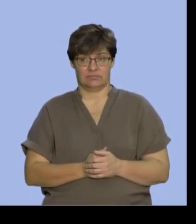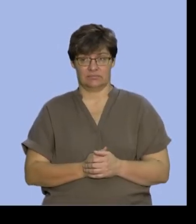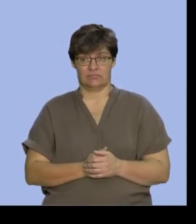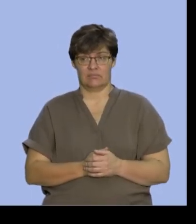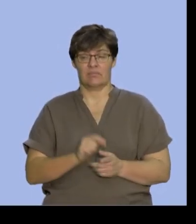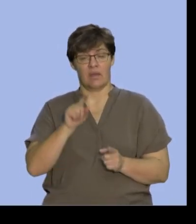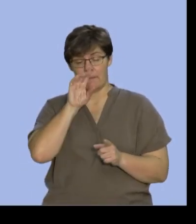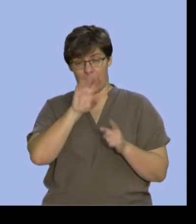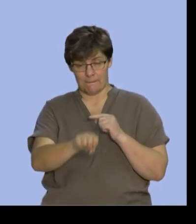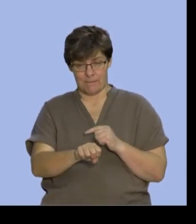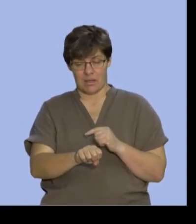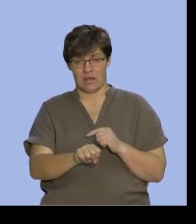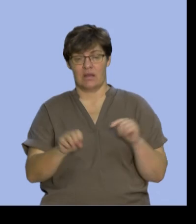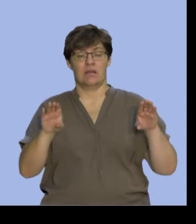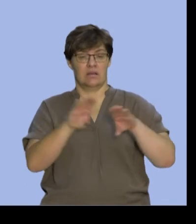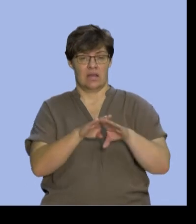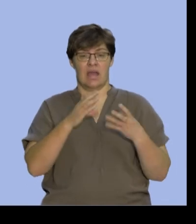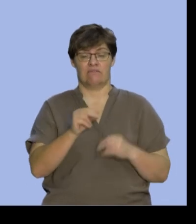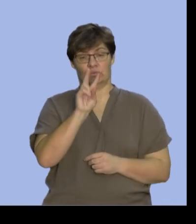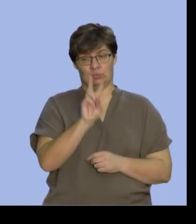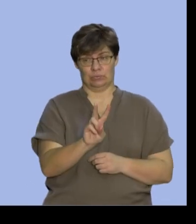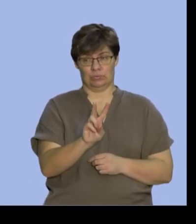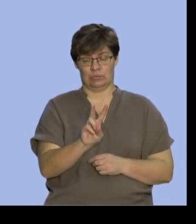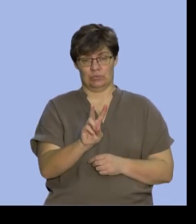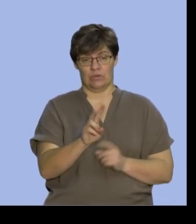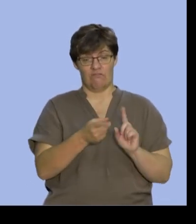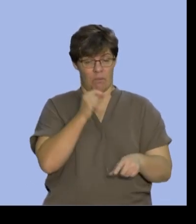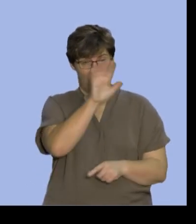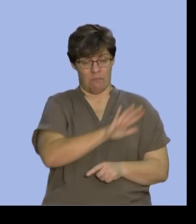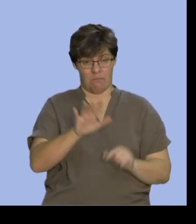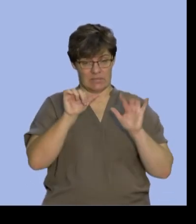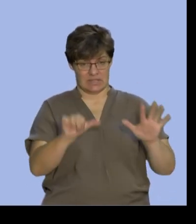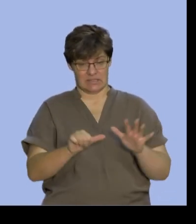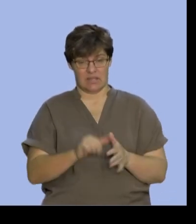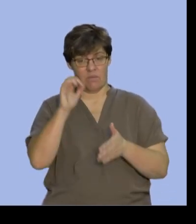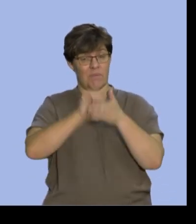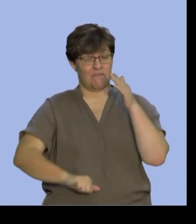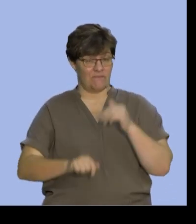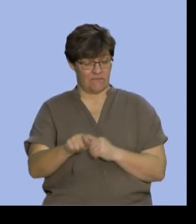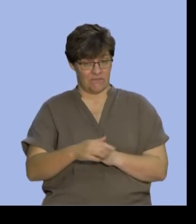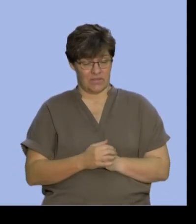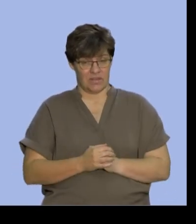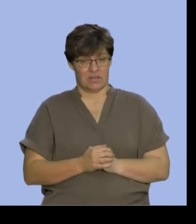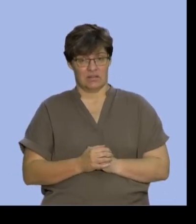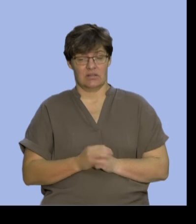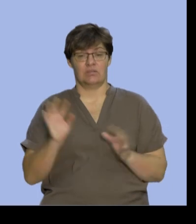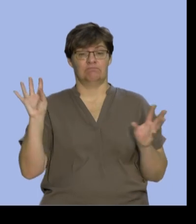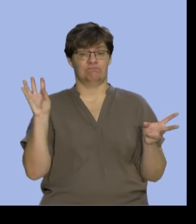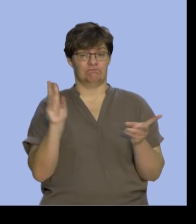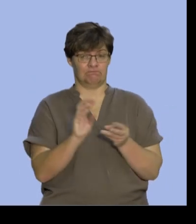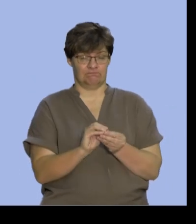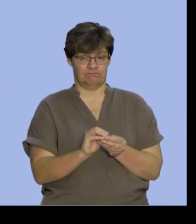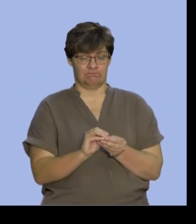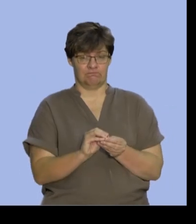that the intersection has two elements out of the six so we subtract those and if we get the totals there